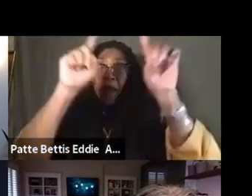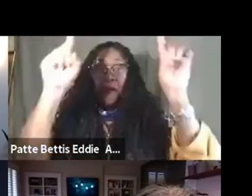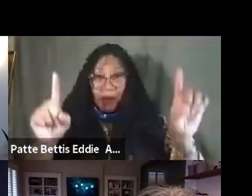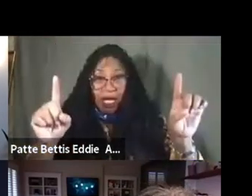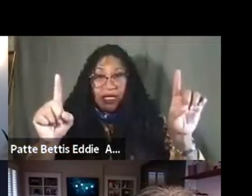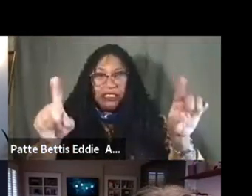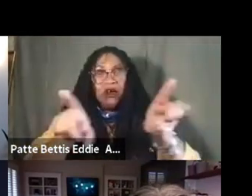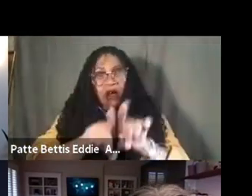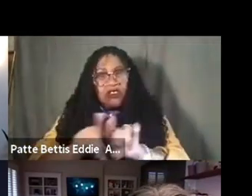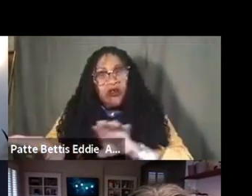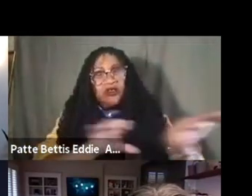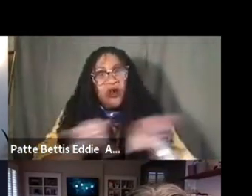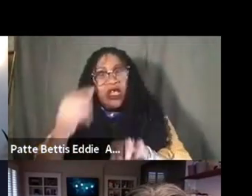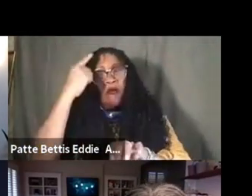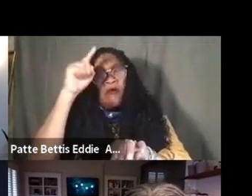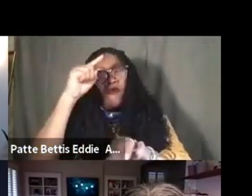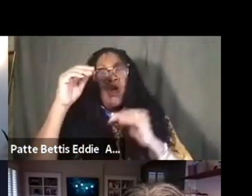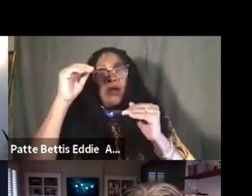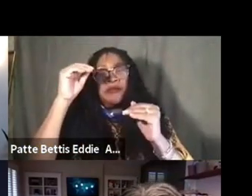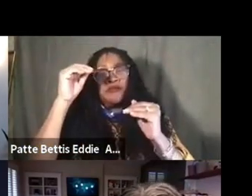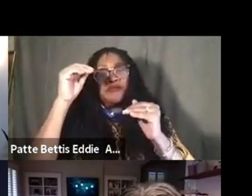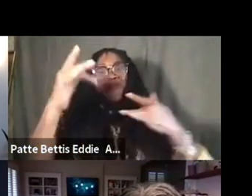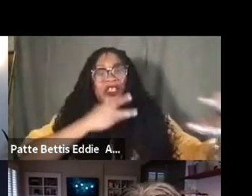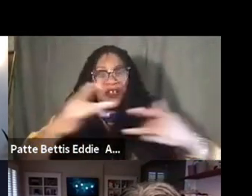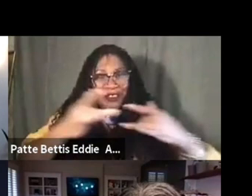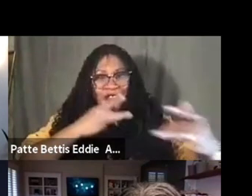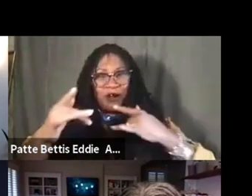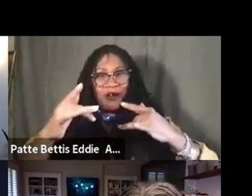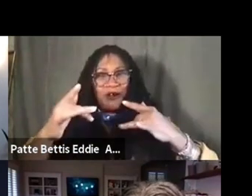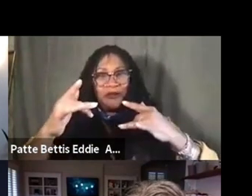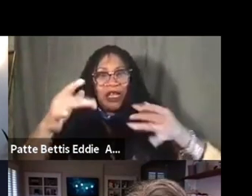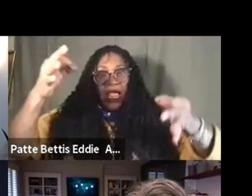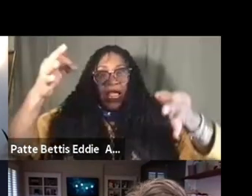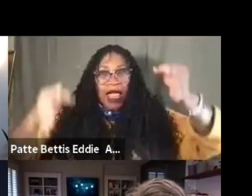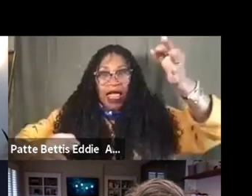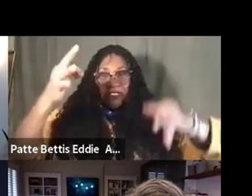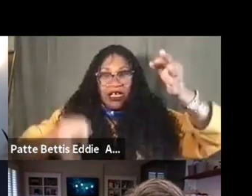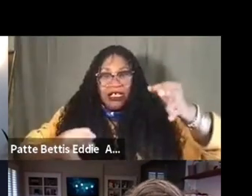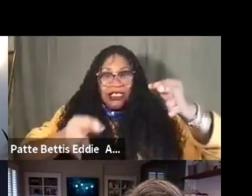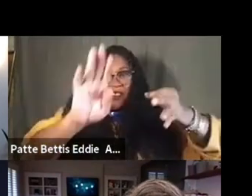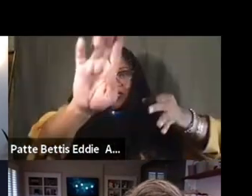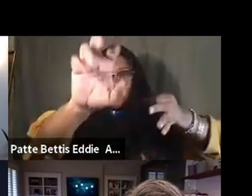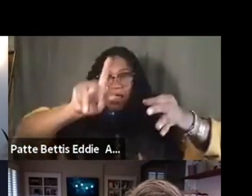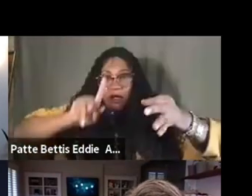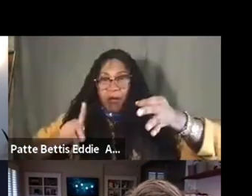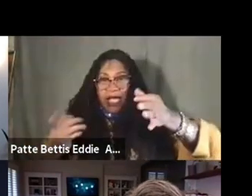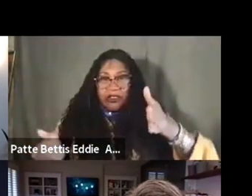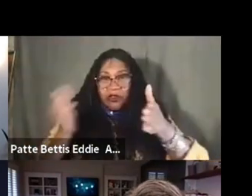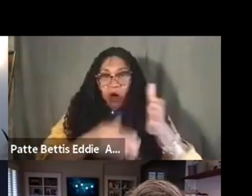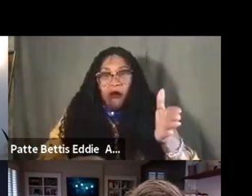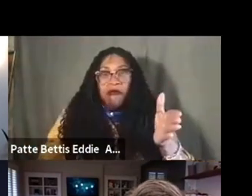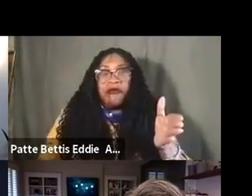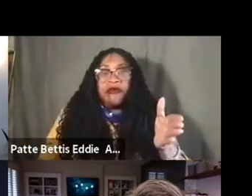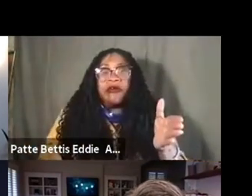place and concern for justice. And I think those are the touchstones that I return to over and over again. Um,